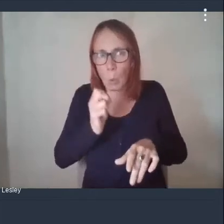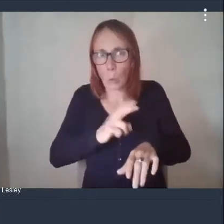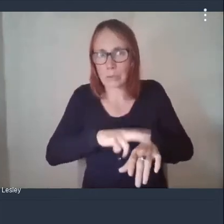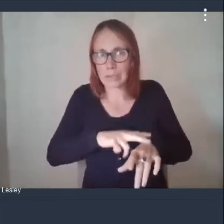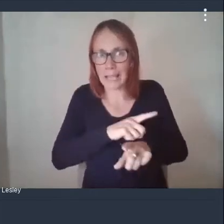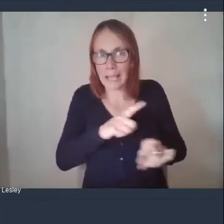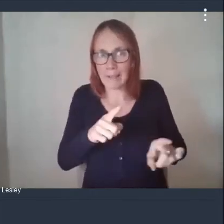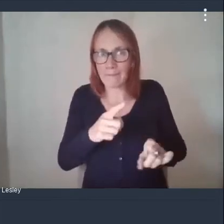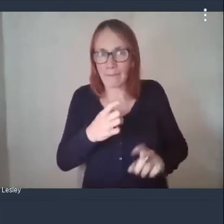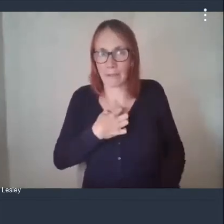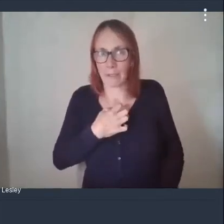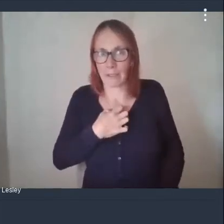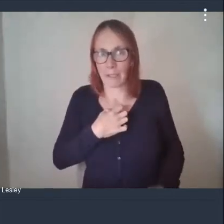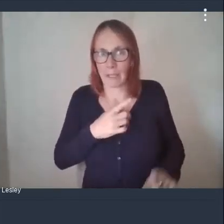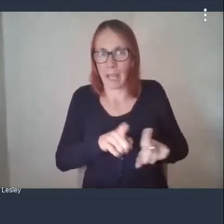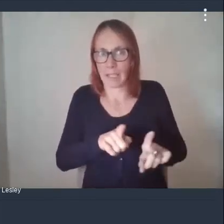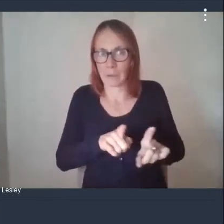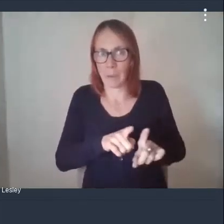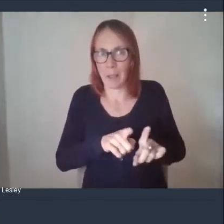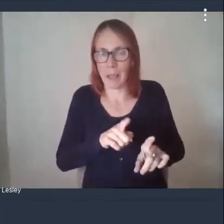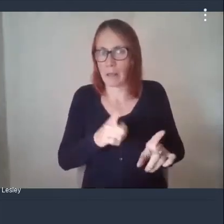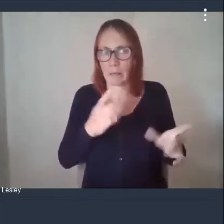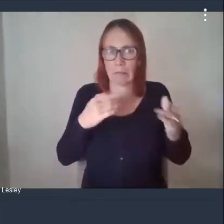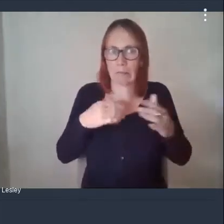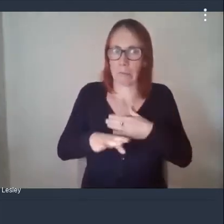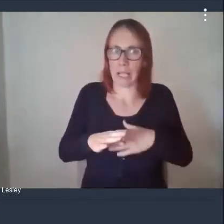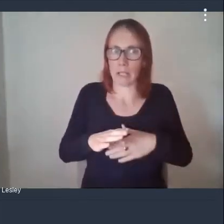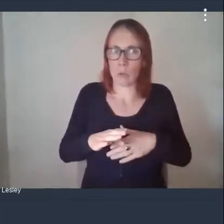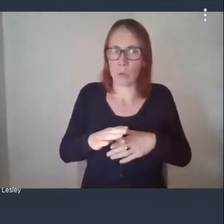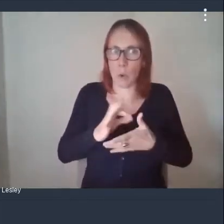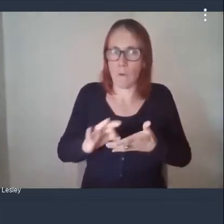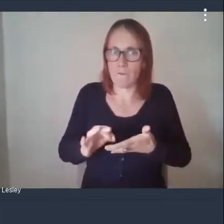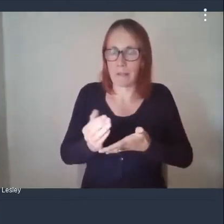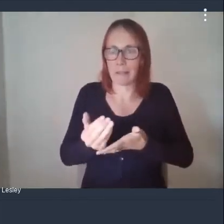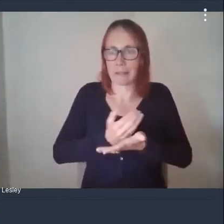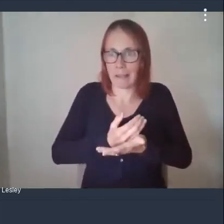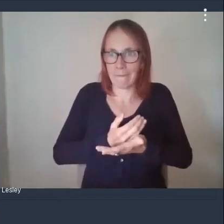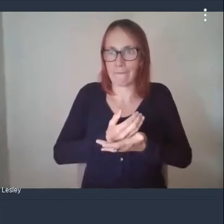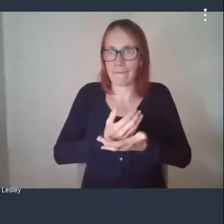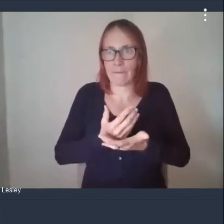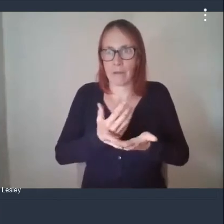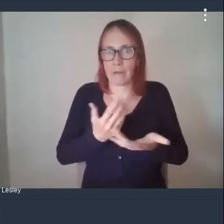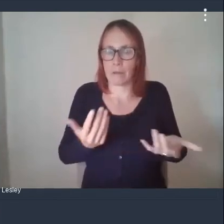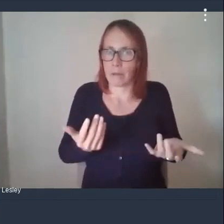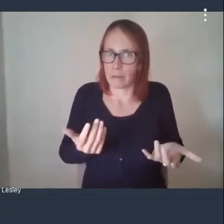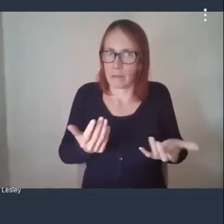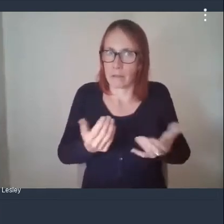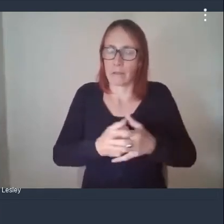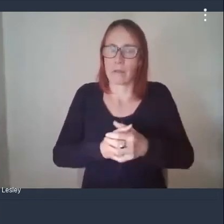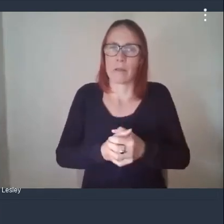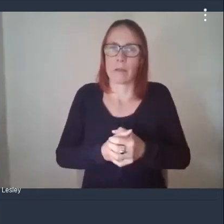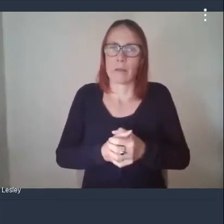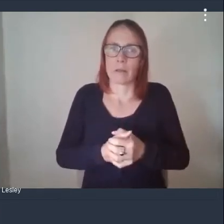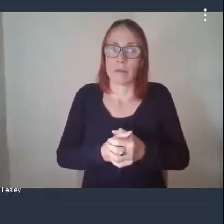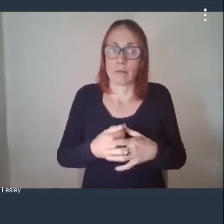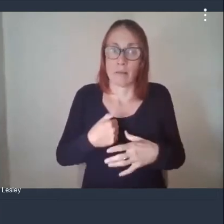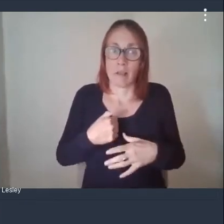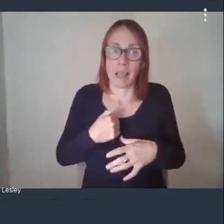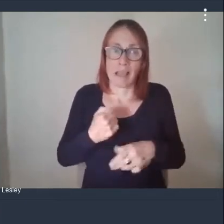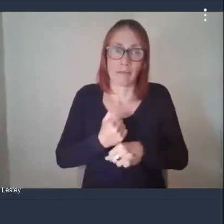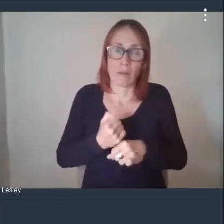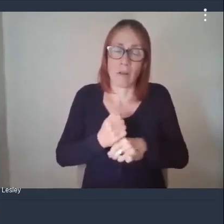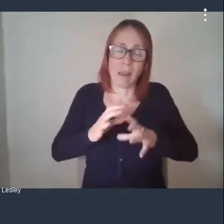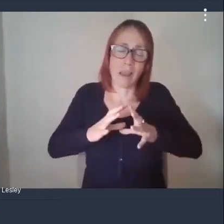about coming back into the office about um working safely so i've done everything that i can